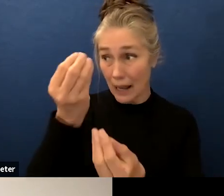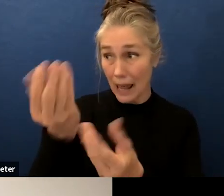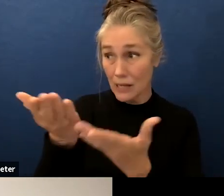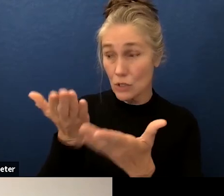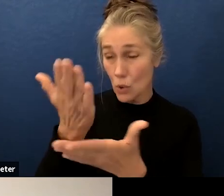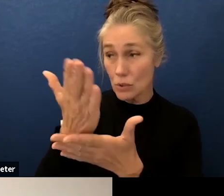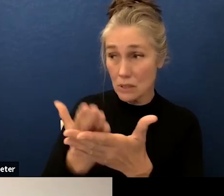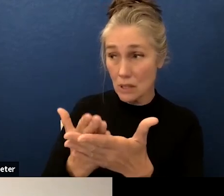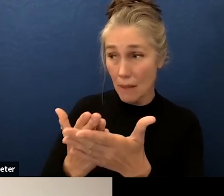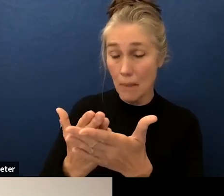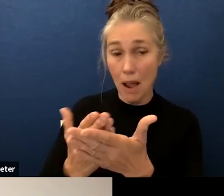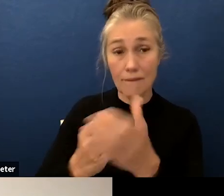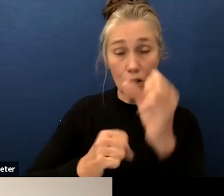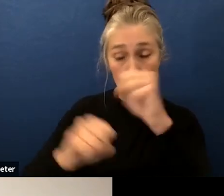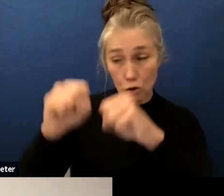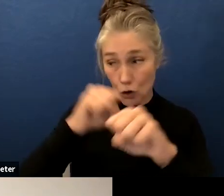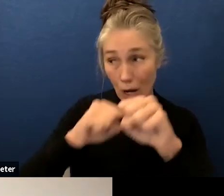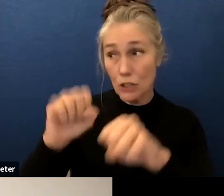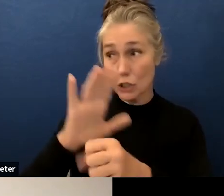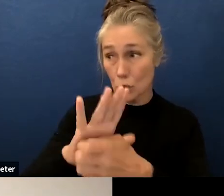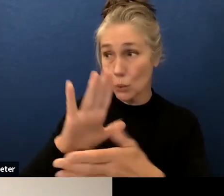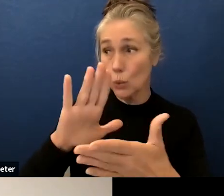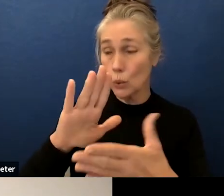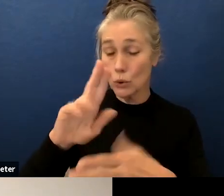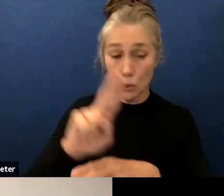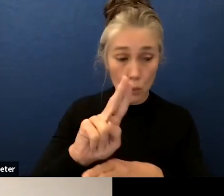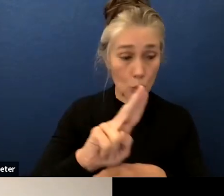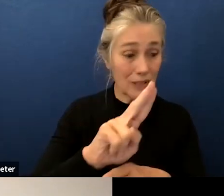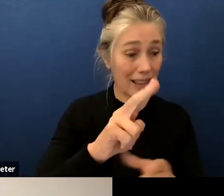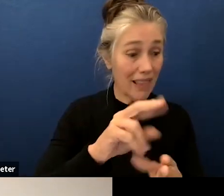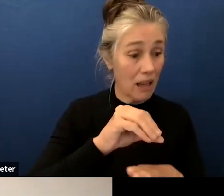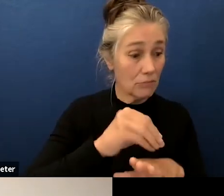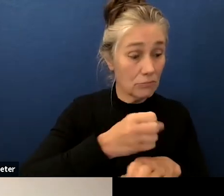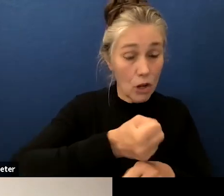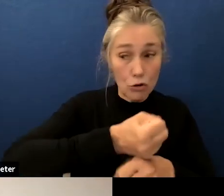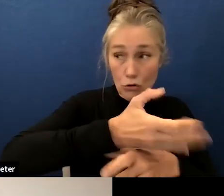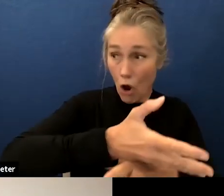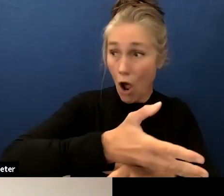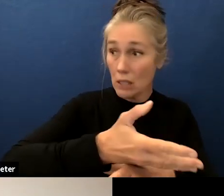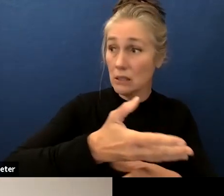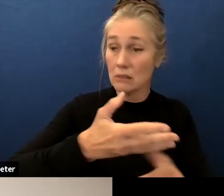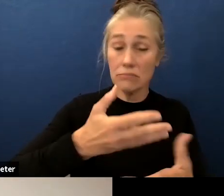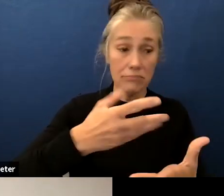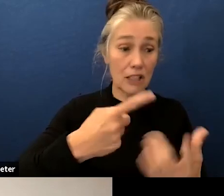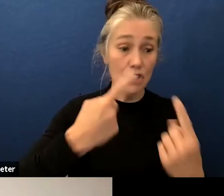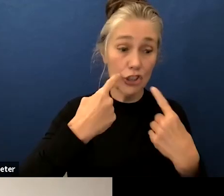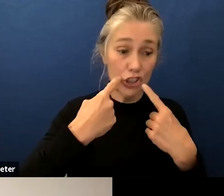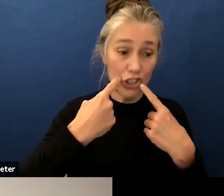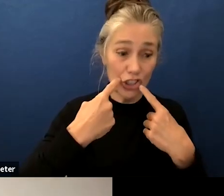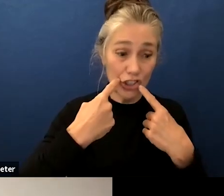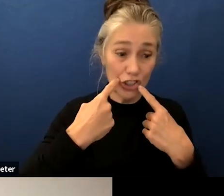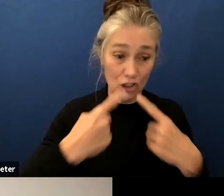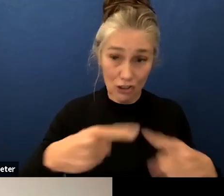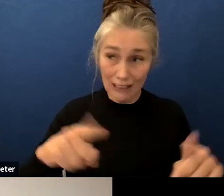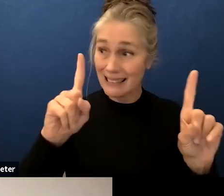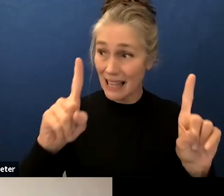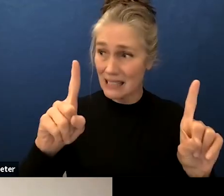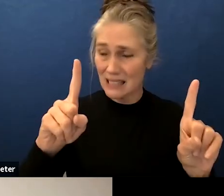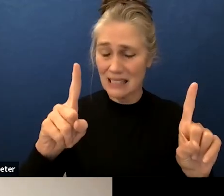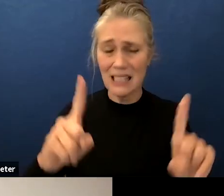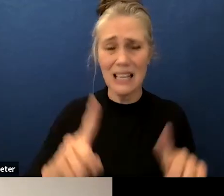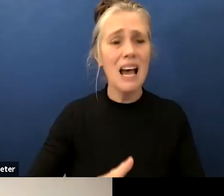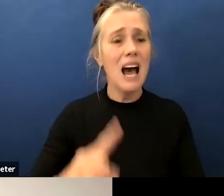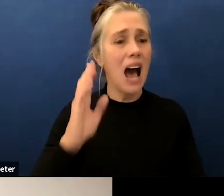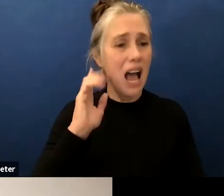used at the schools where we're seeing some success i know that we all find different words to describe it but a couple